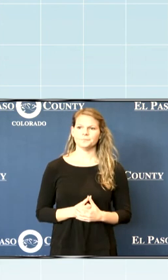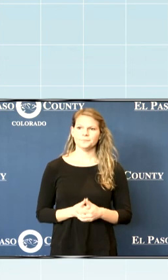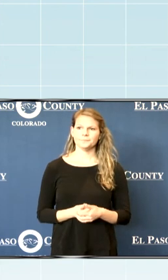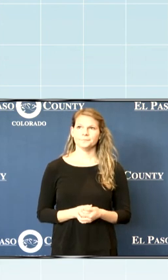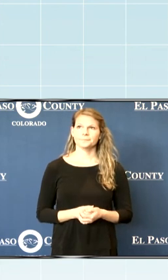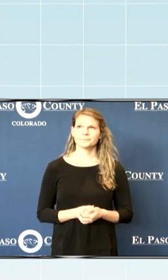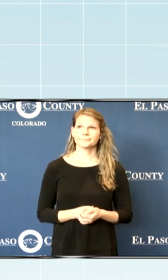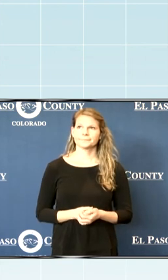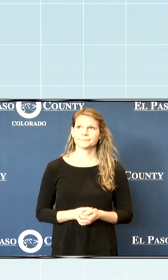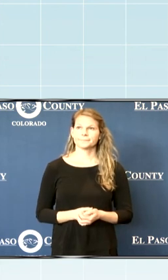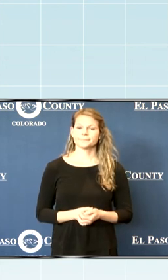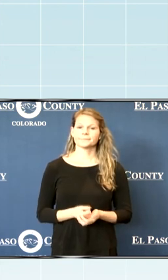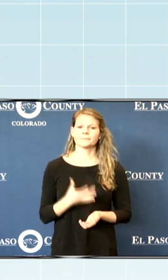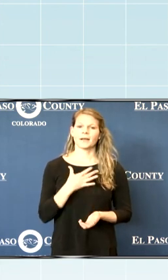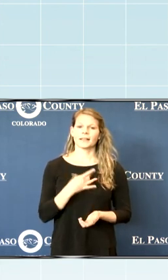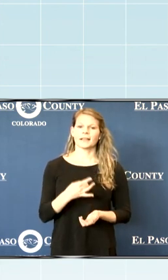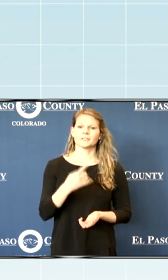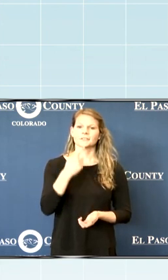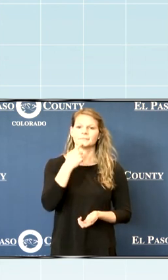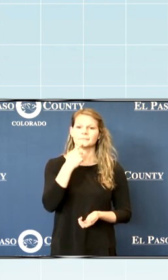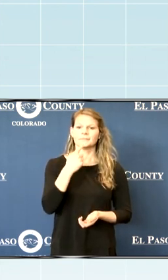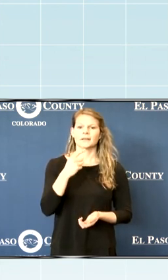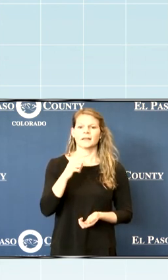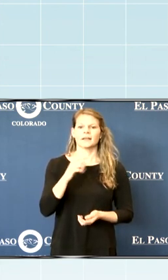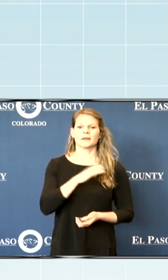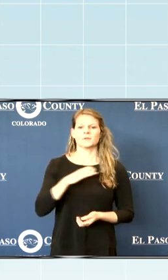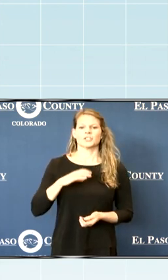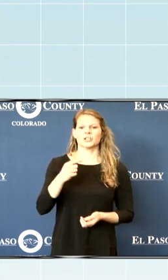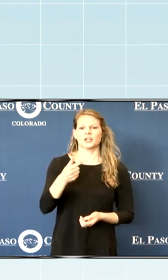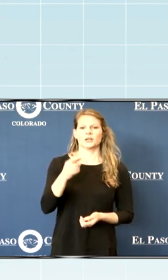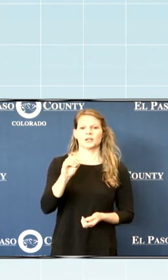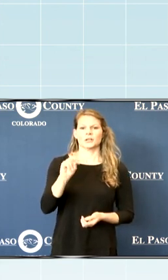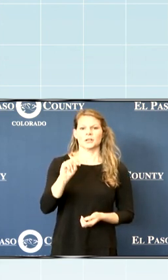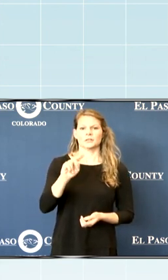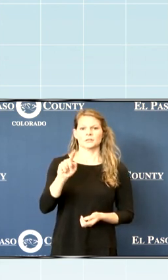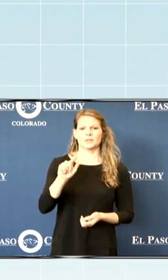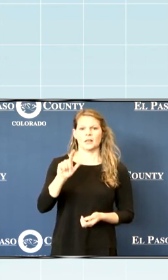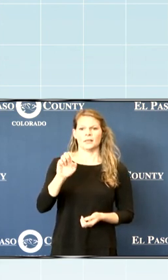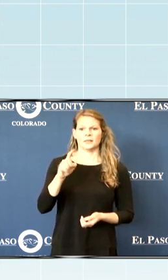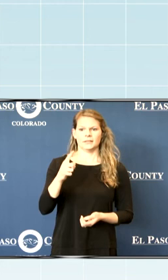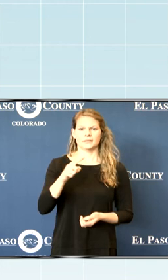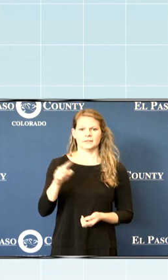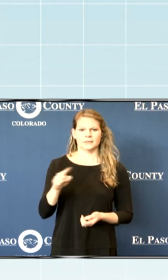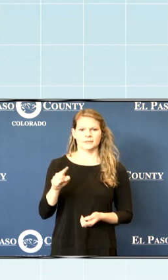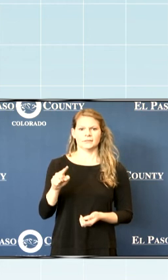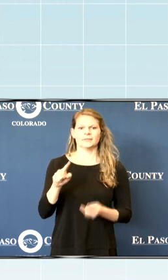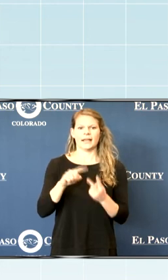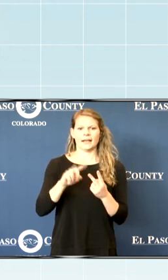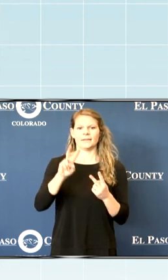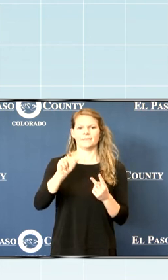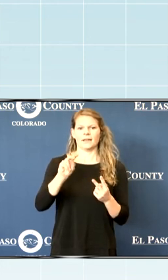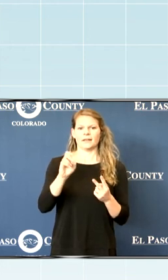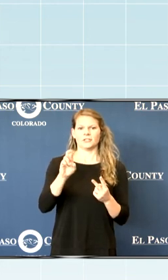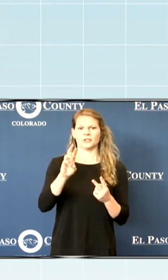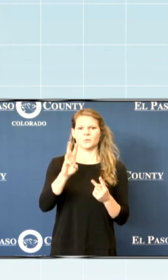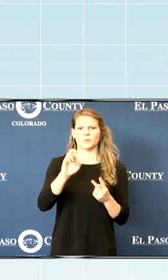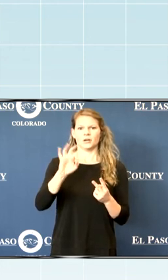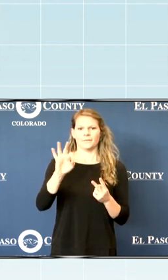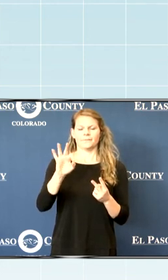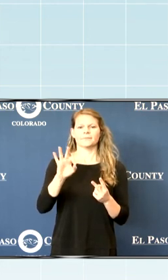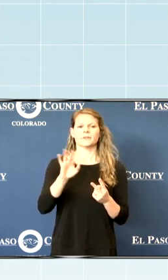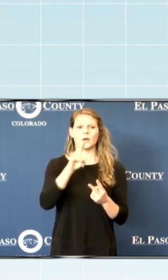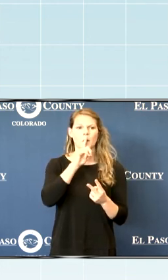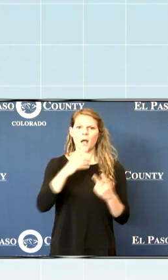I also would like to highlight the commissioners Gonzalez and Commissioner Vanderwerth, who have been extremely supportive of our club,